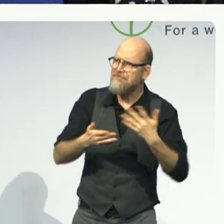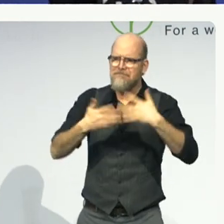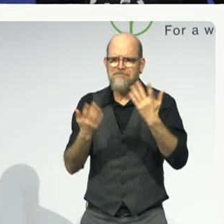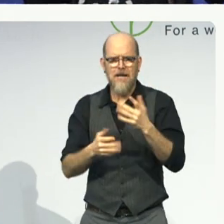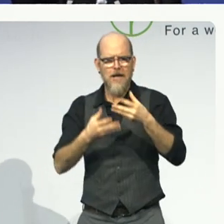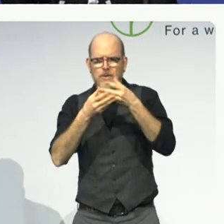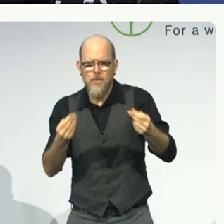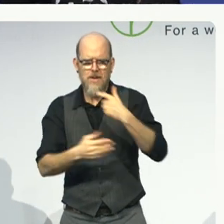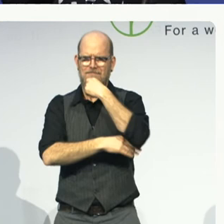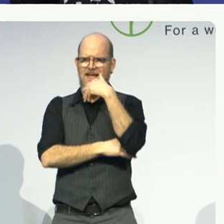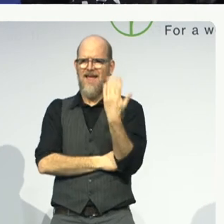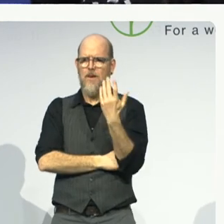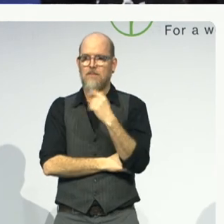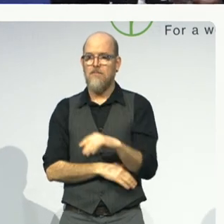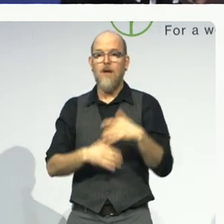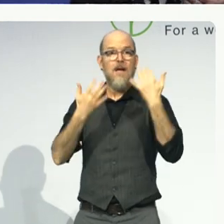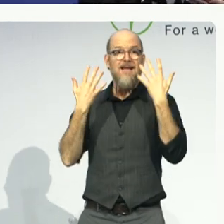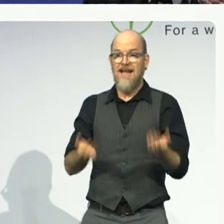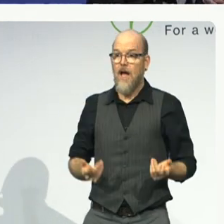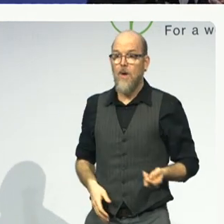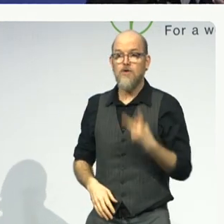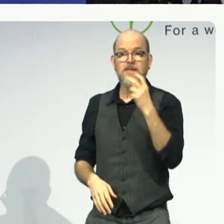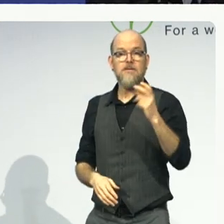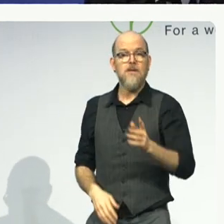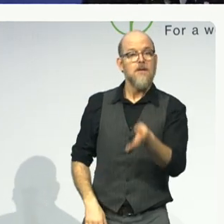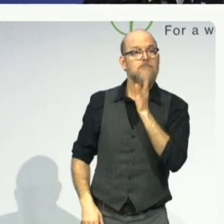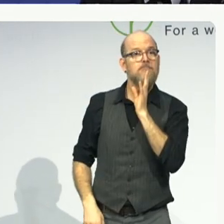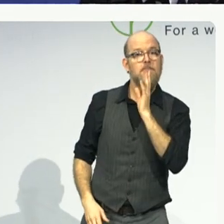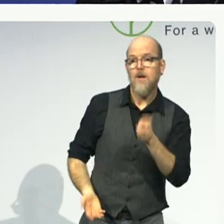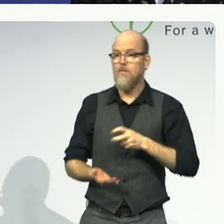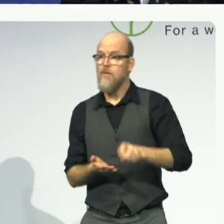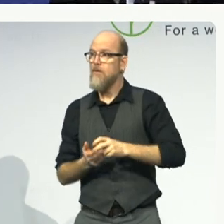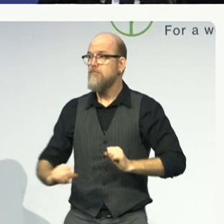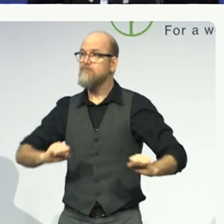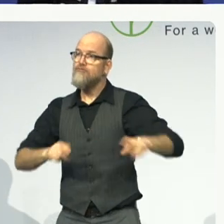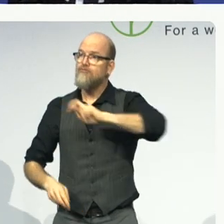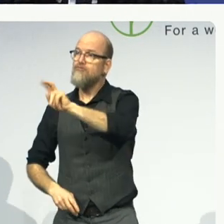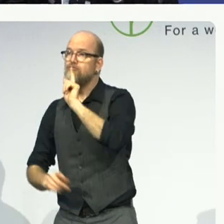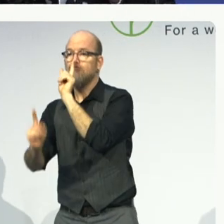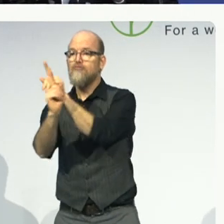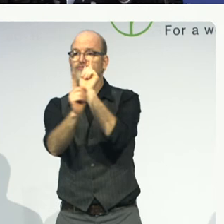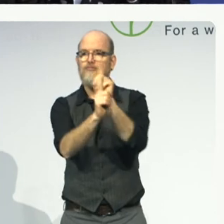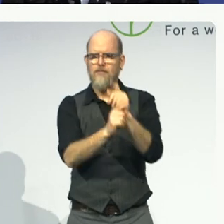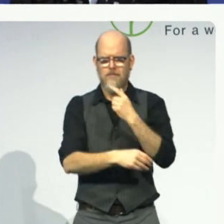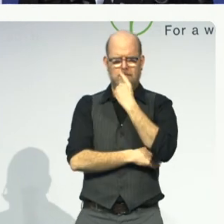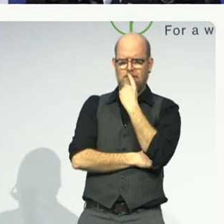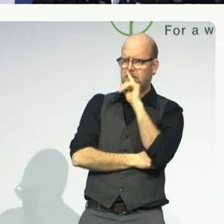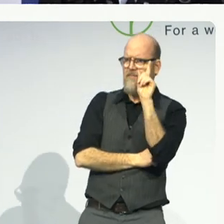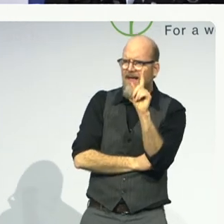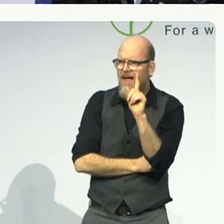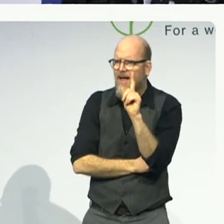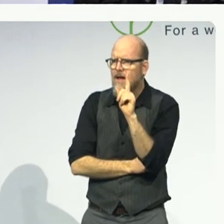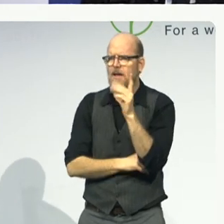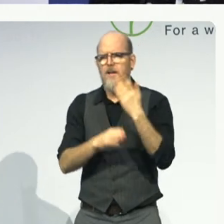walking, talking, fully mobile. But she had been educated fully.